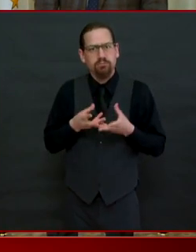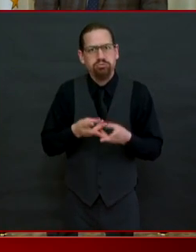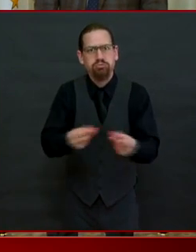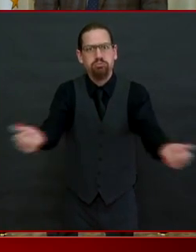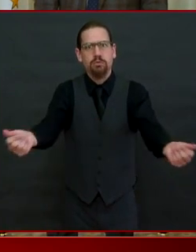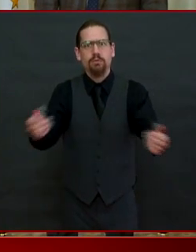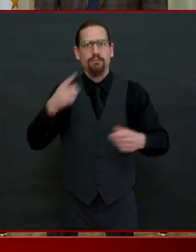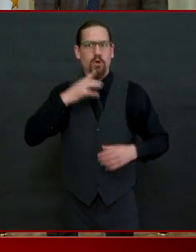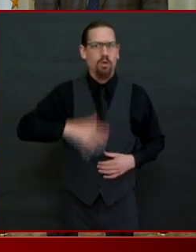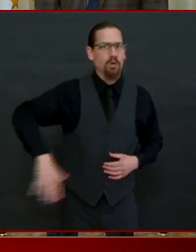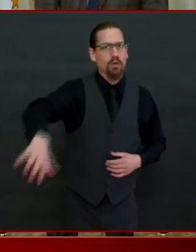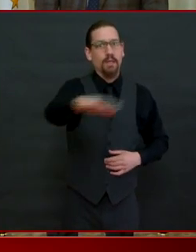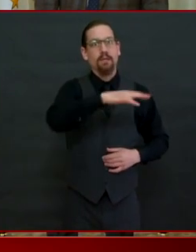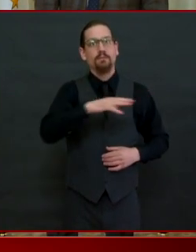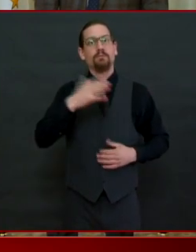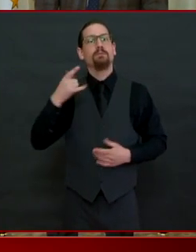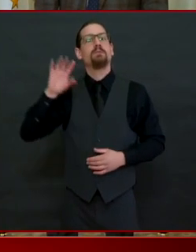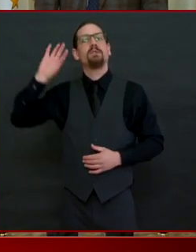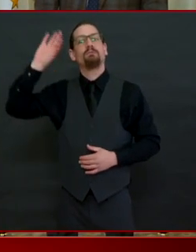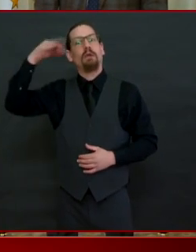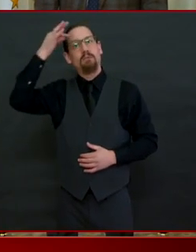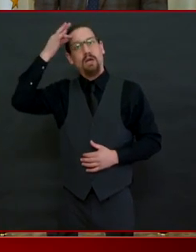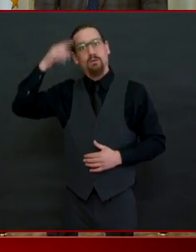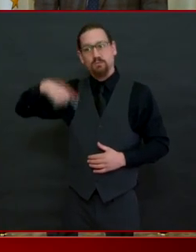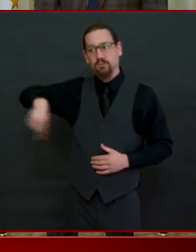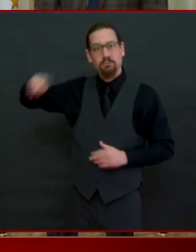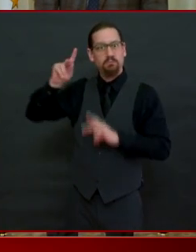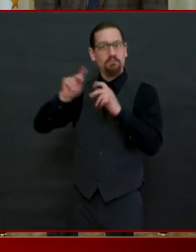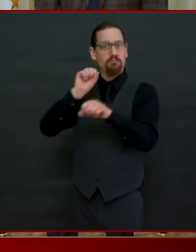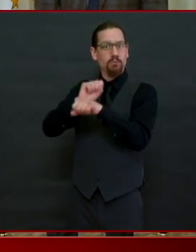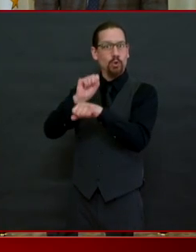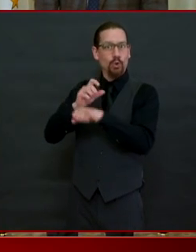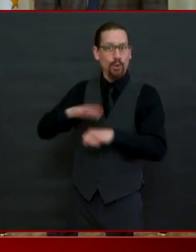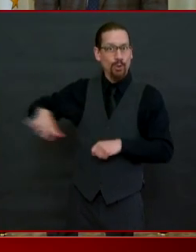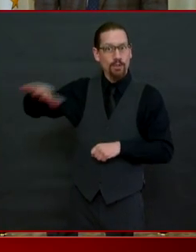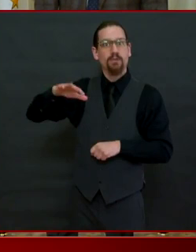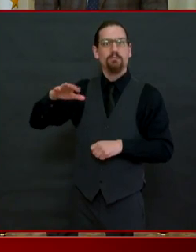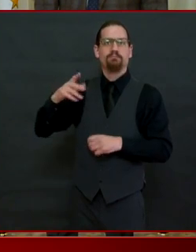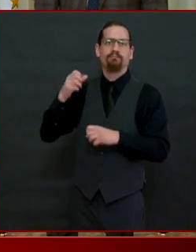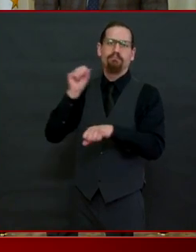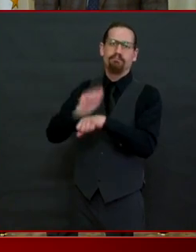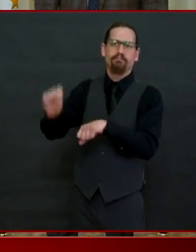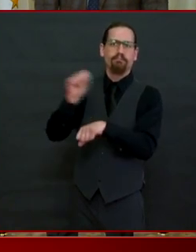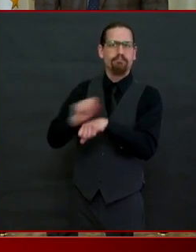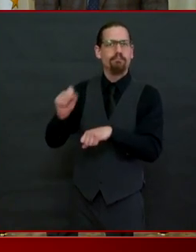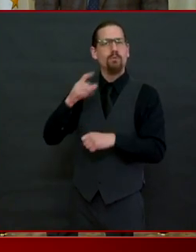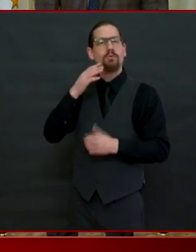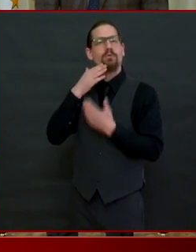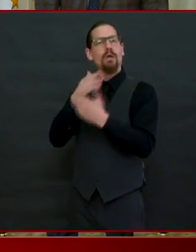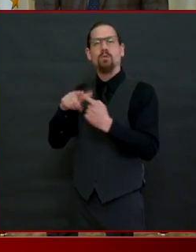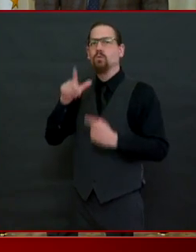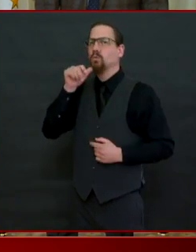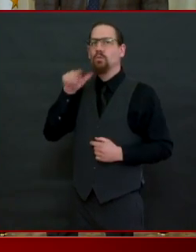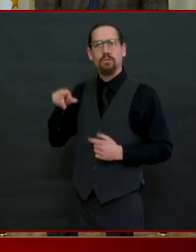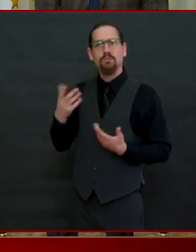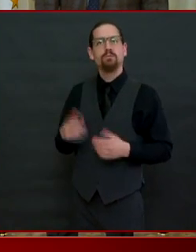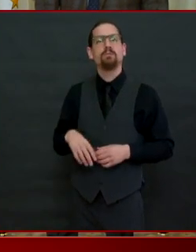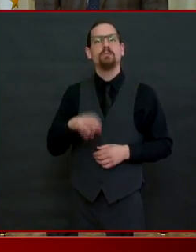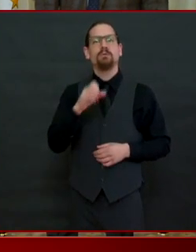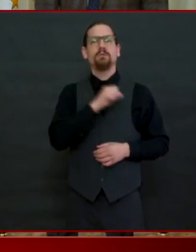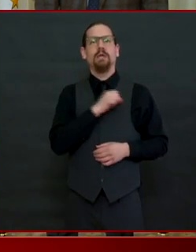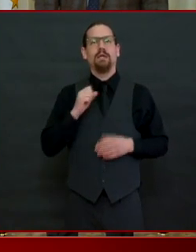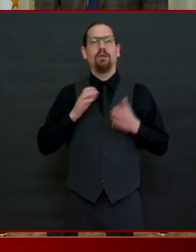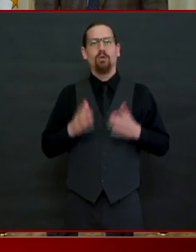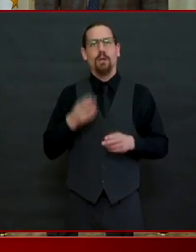played in making this happen for rhode island senators reed and white house have been in great contact with me the entire